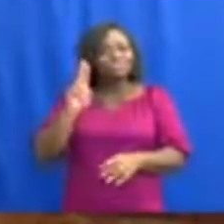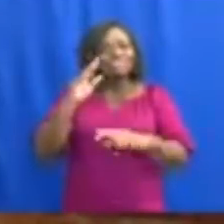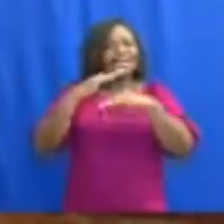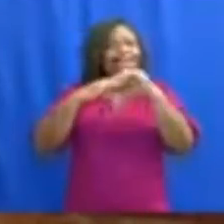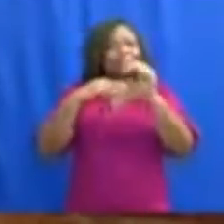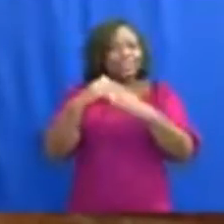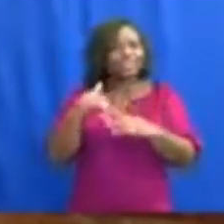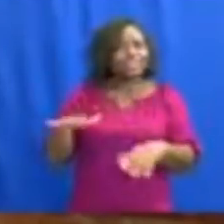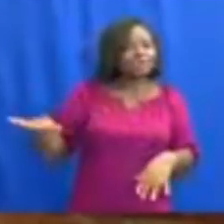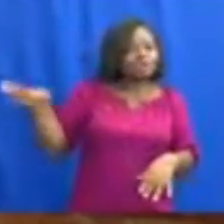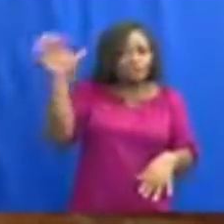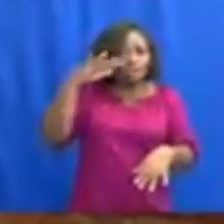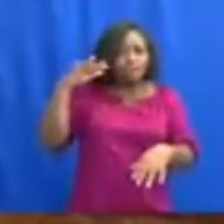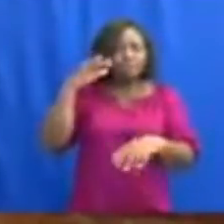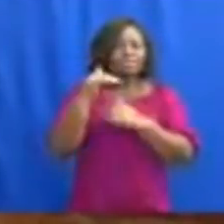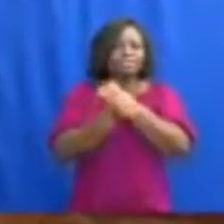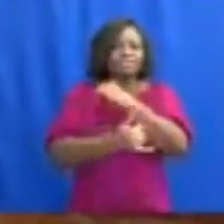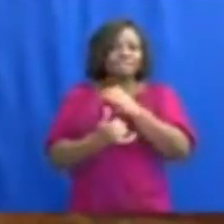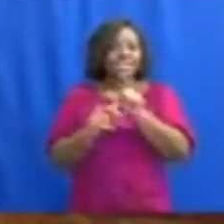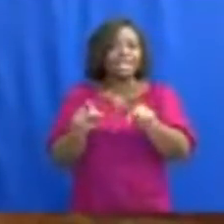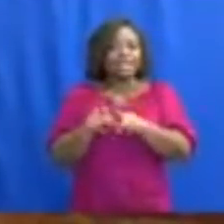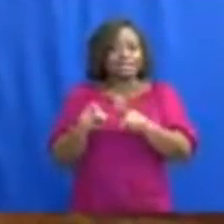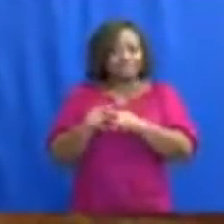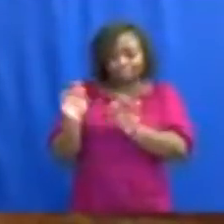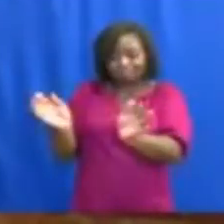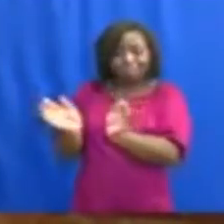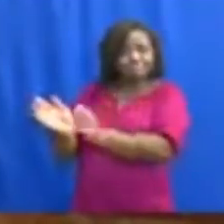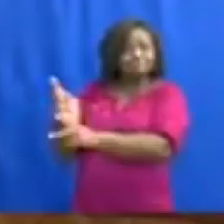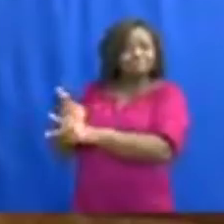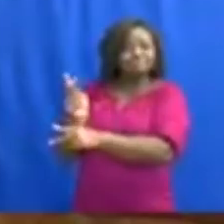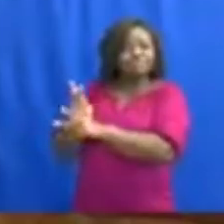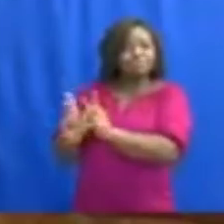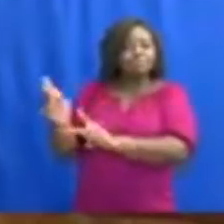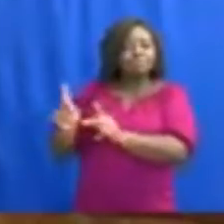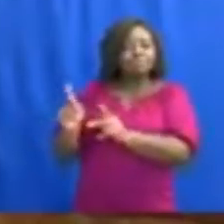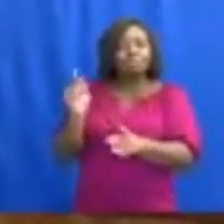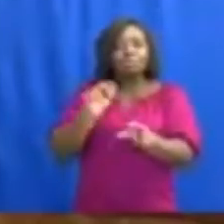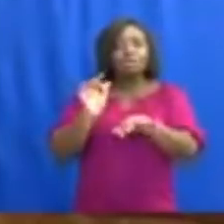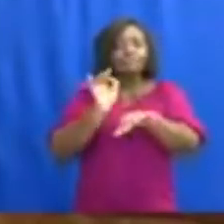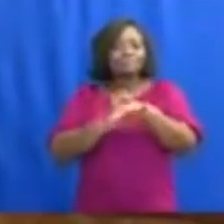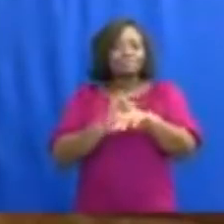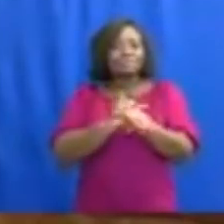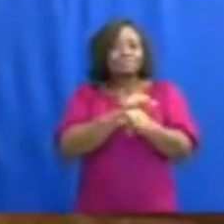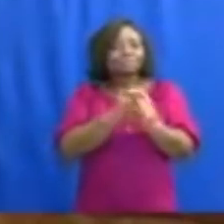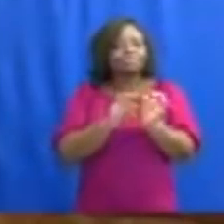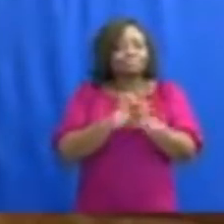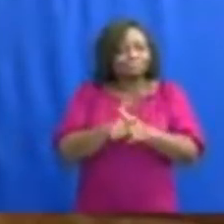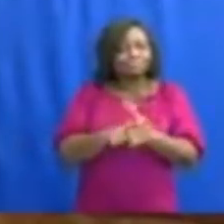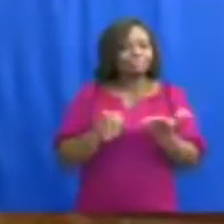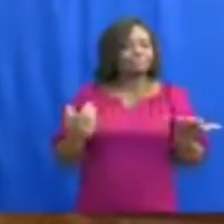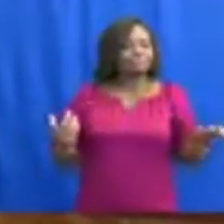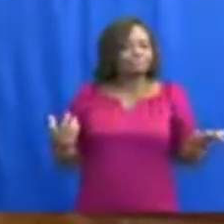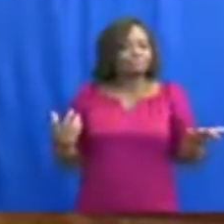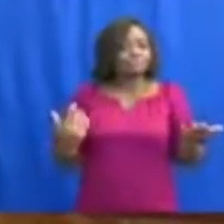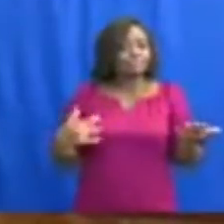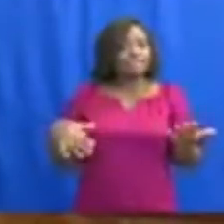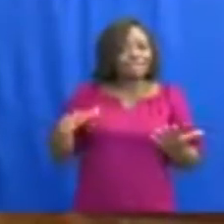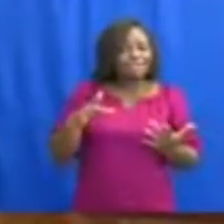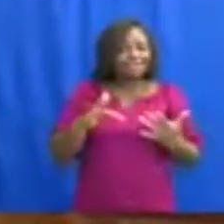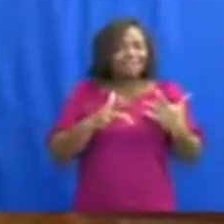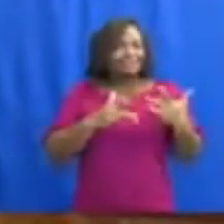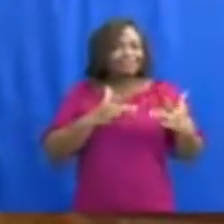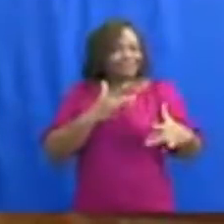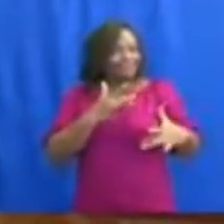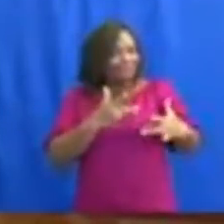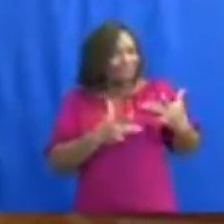the country as isolation centers in the fight against COVID-19. These are timely